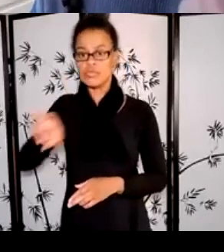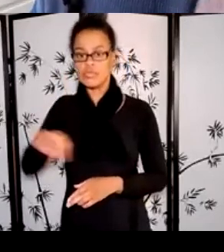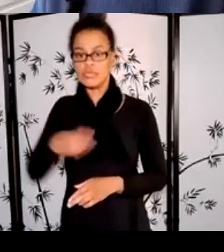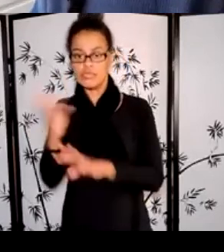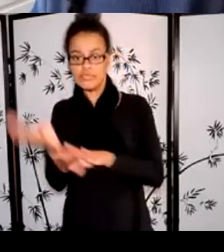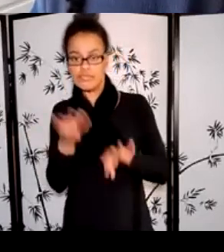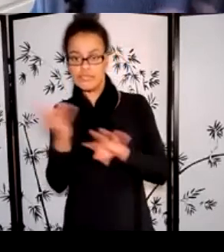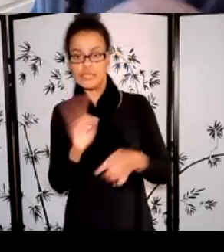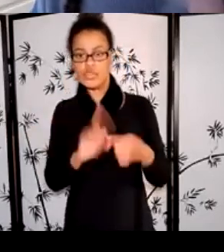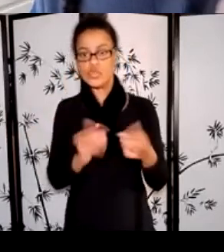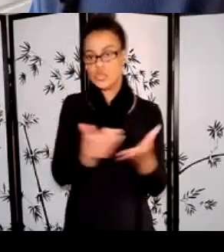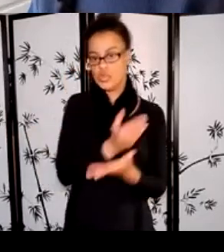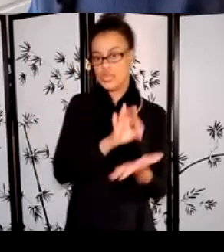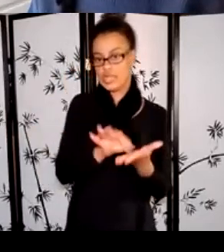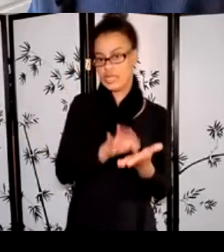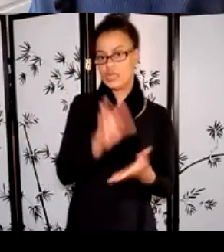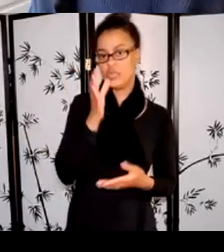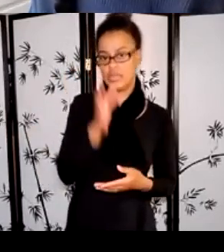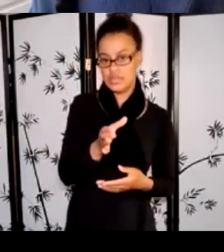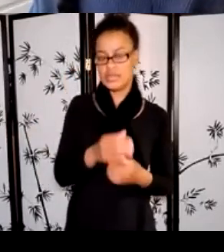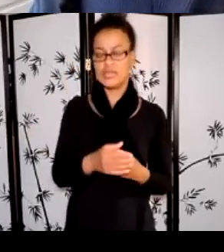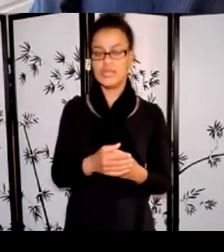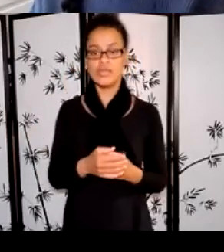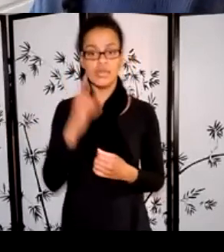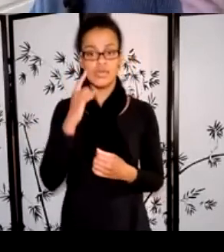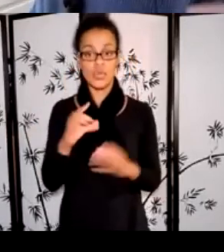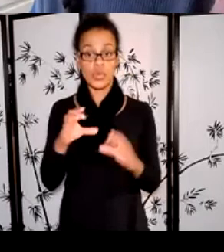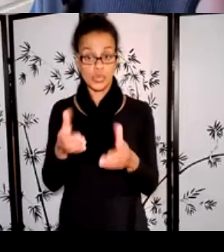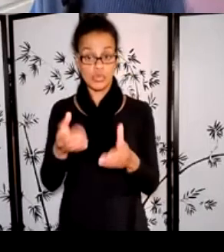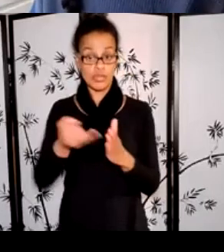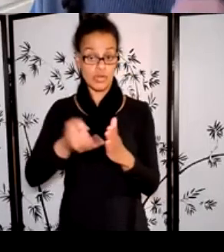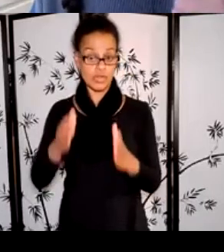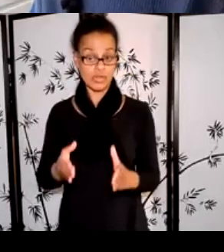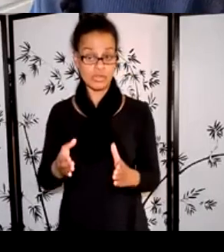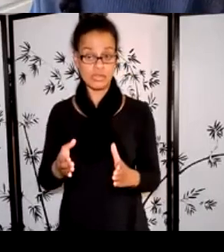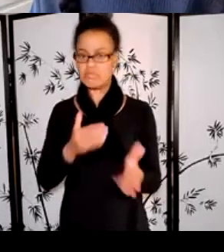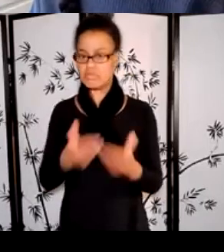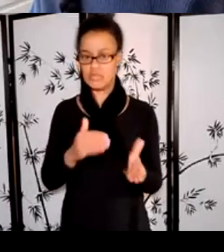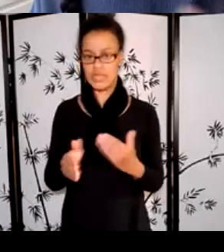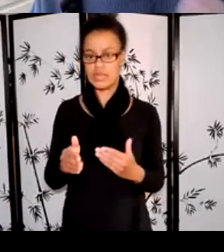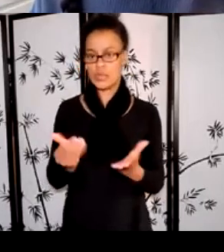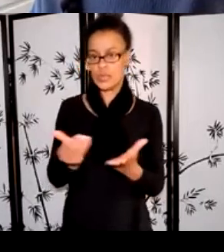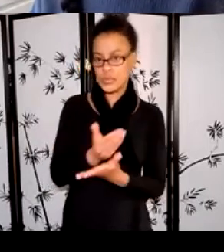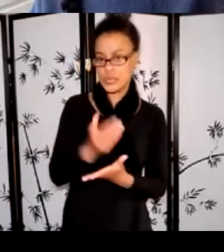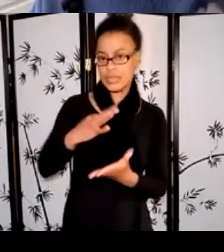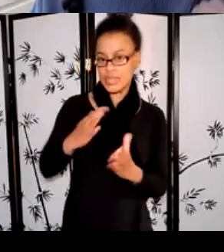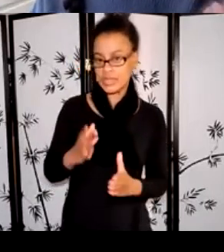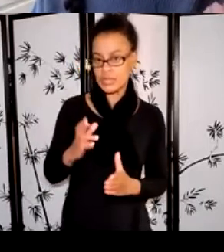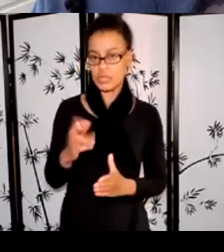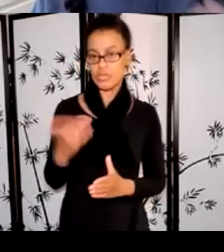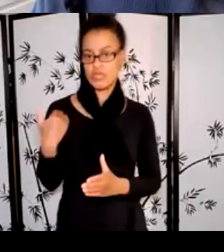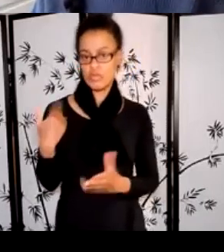For collectives, regardless of if you've applied to CADA before, collectives and new users, new individual users,